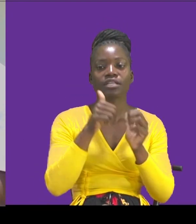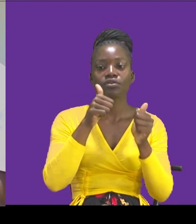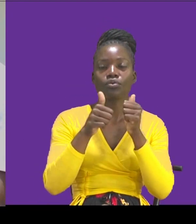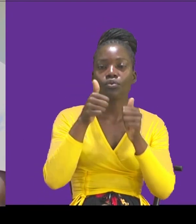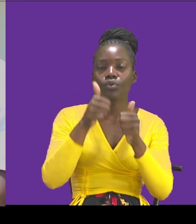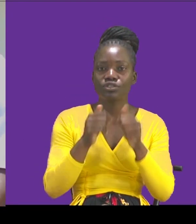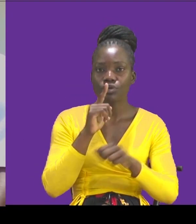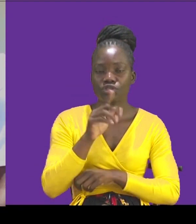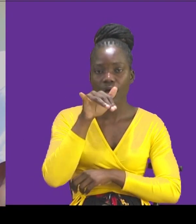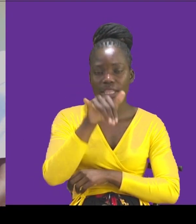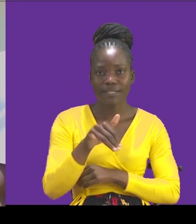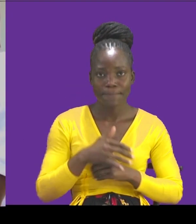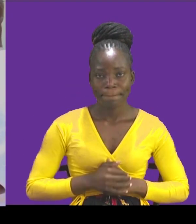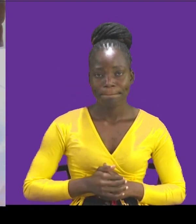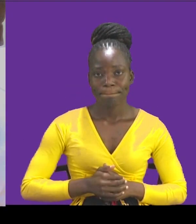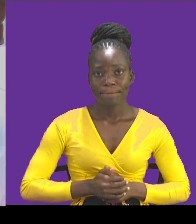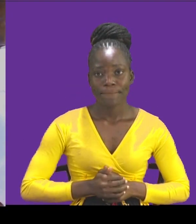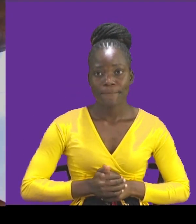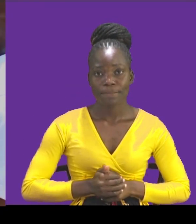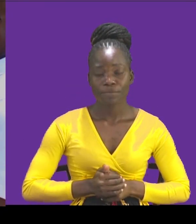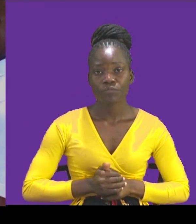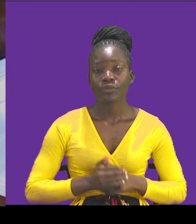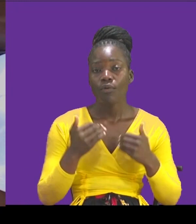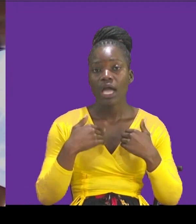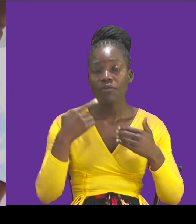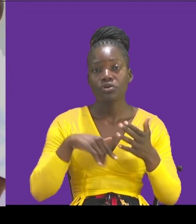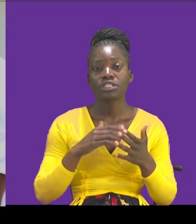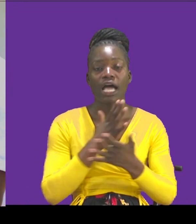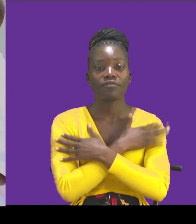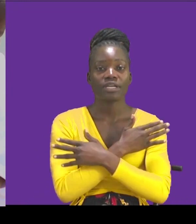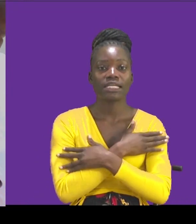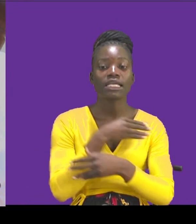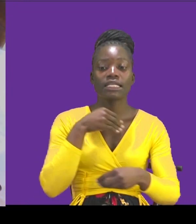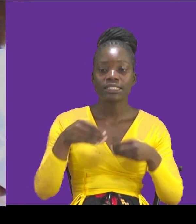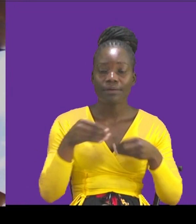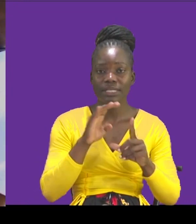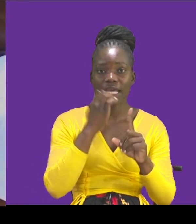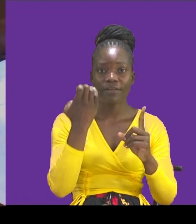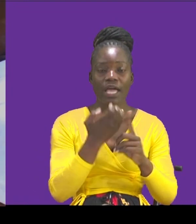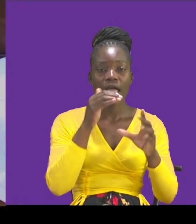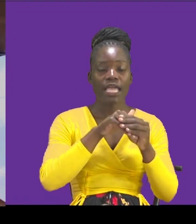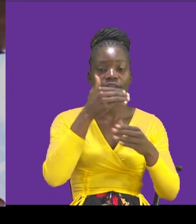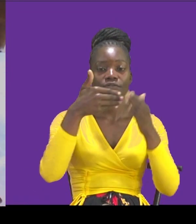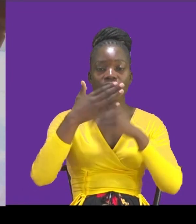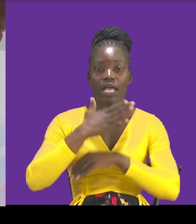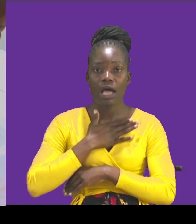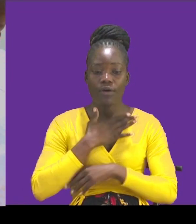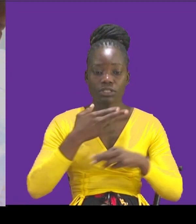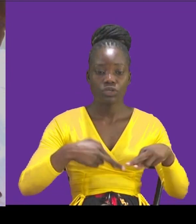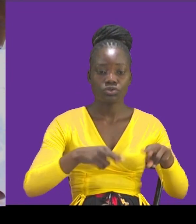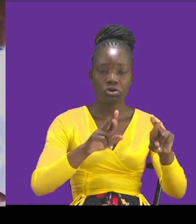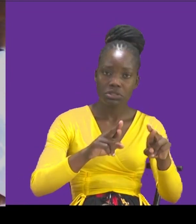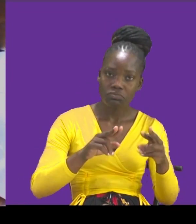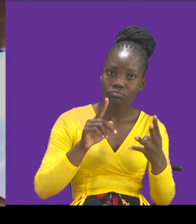are bringing a friendly disability environment in our infrastructure, in our roads, in our